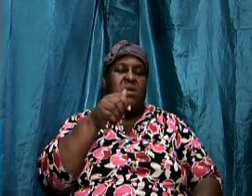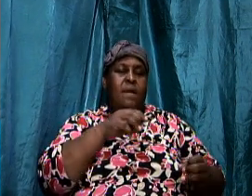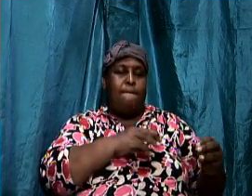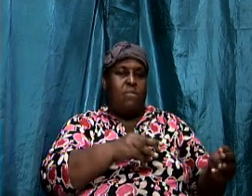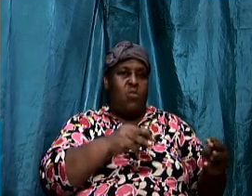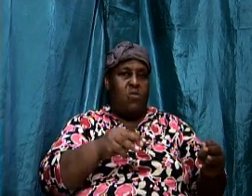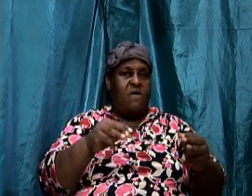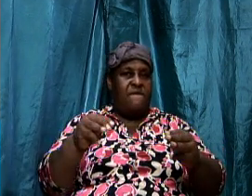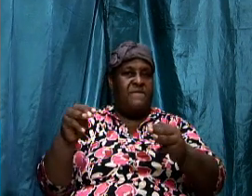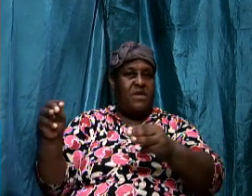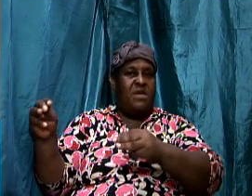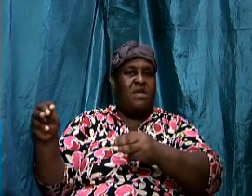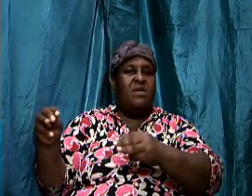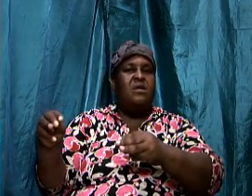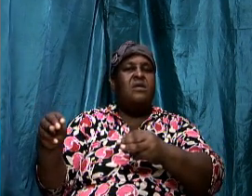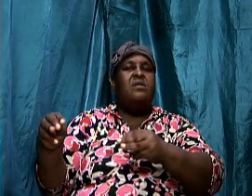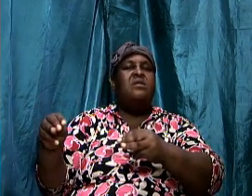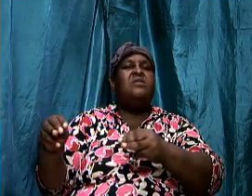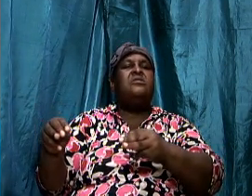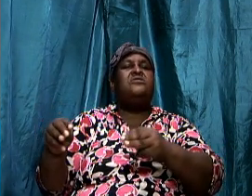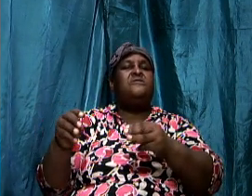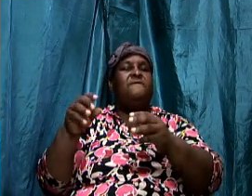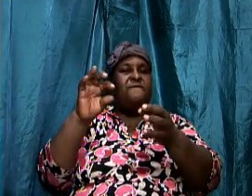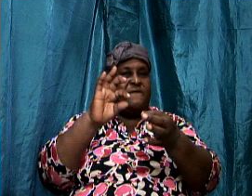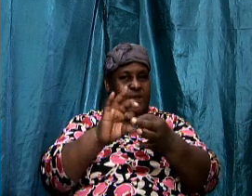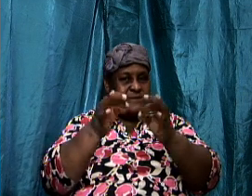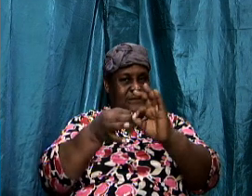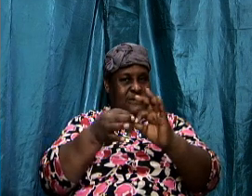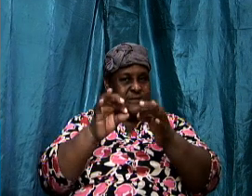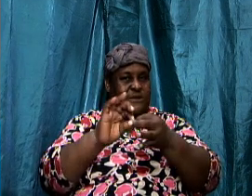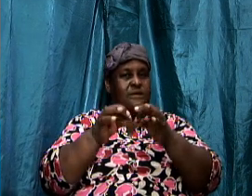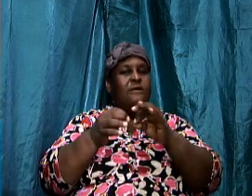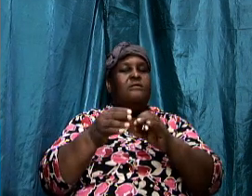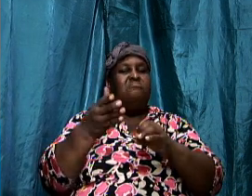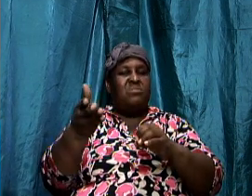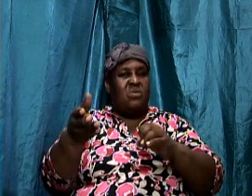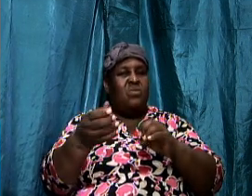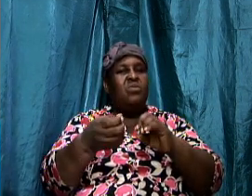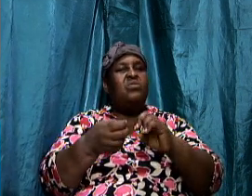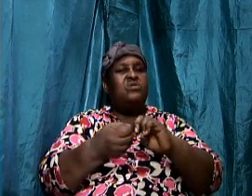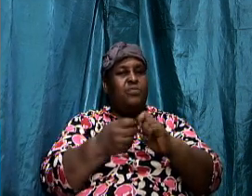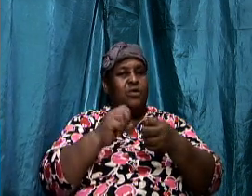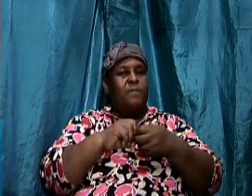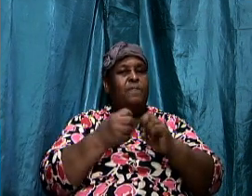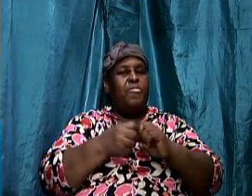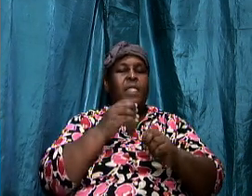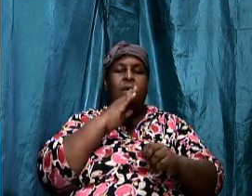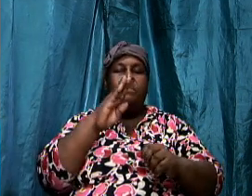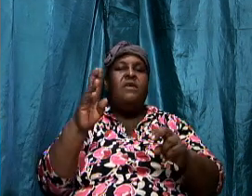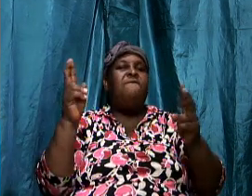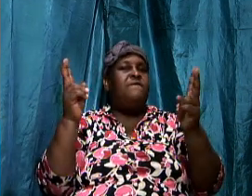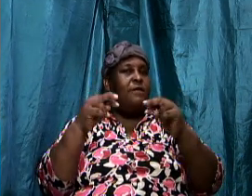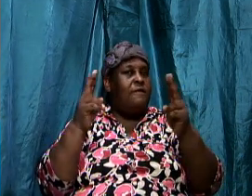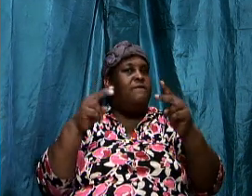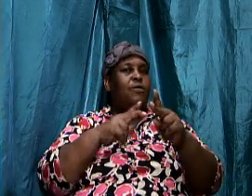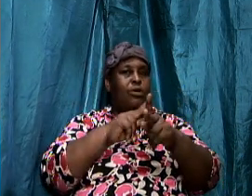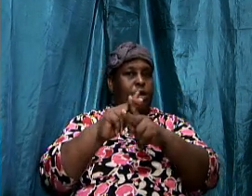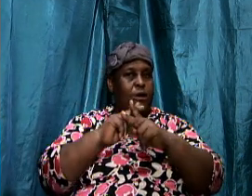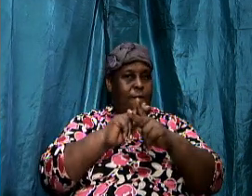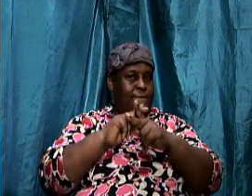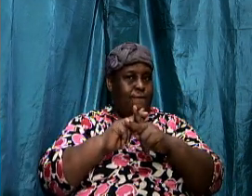to address those issues be very very careful your